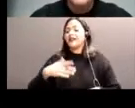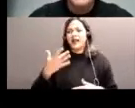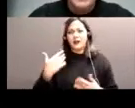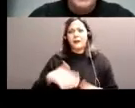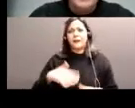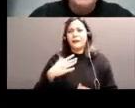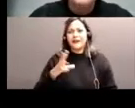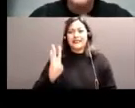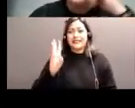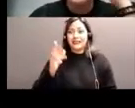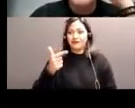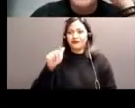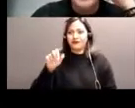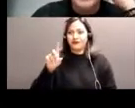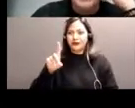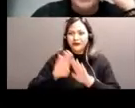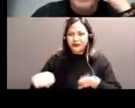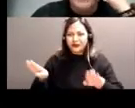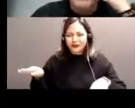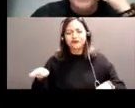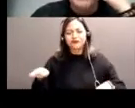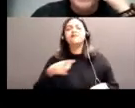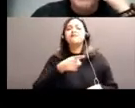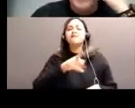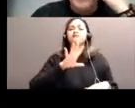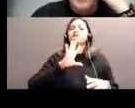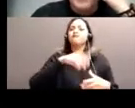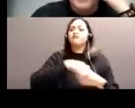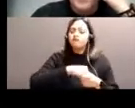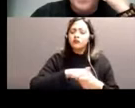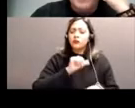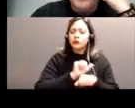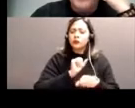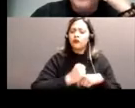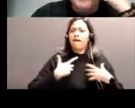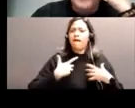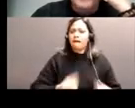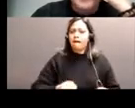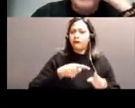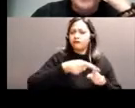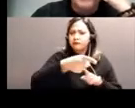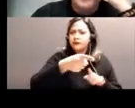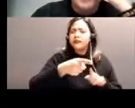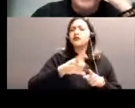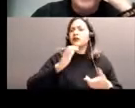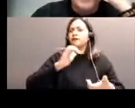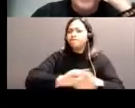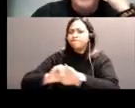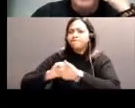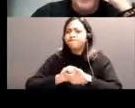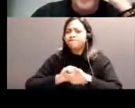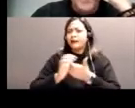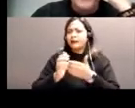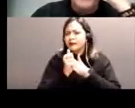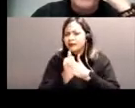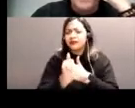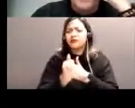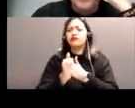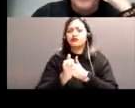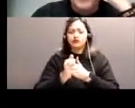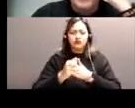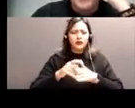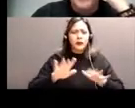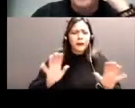and in healthcare sector, building collaborative innovative partnerships, motivational leadership, coaching with a proactive